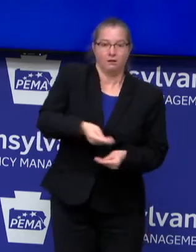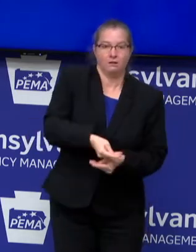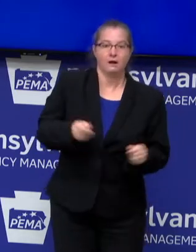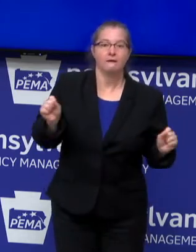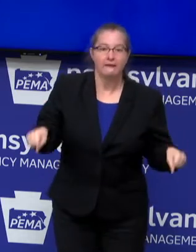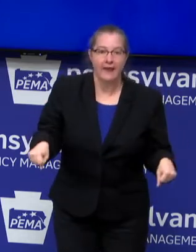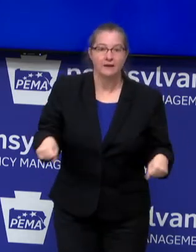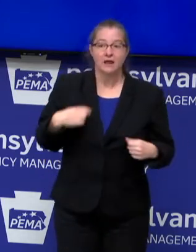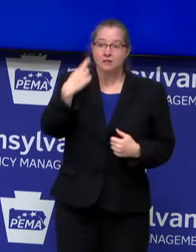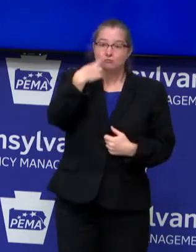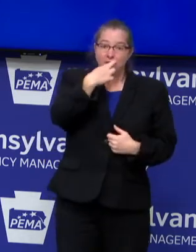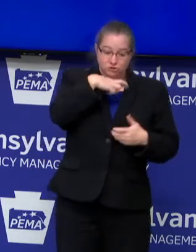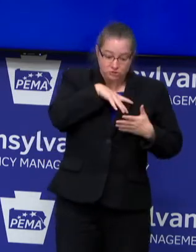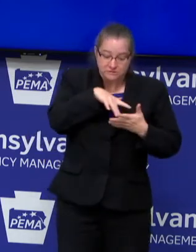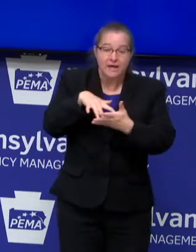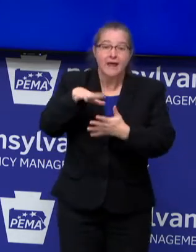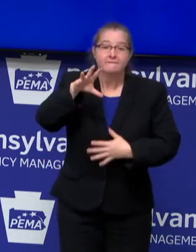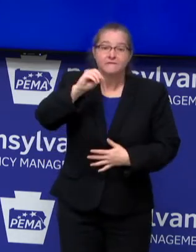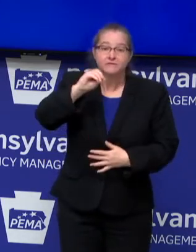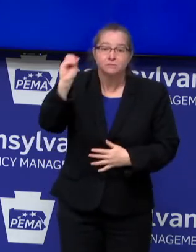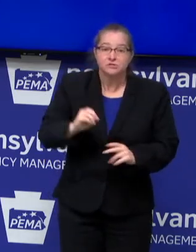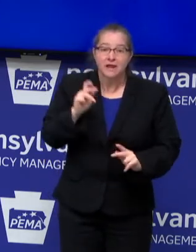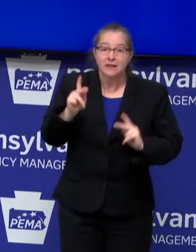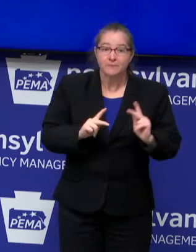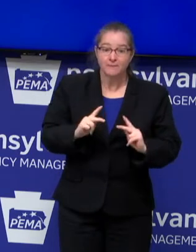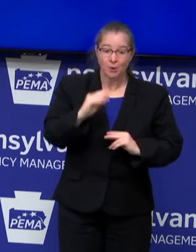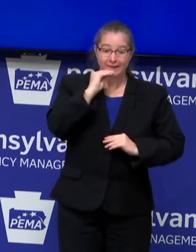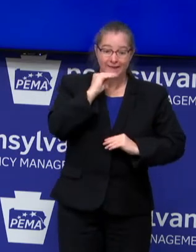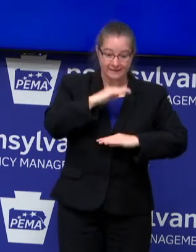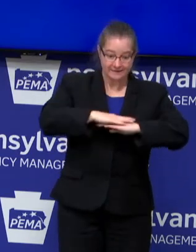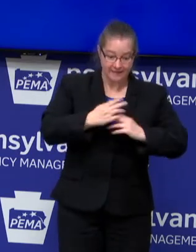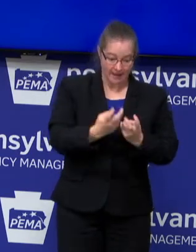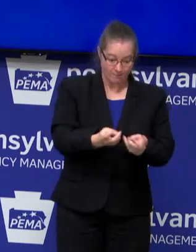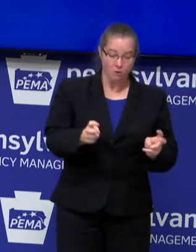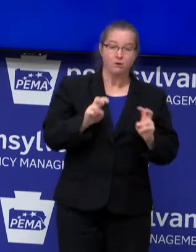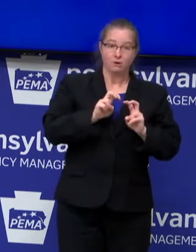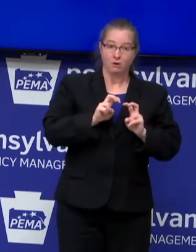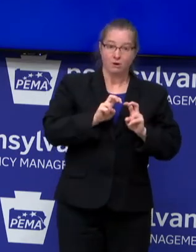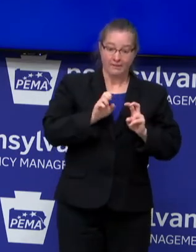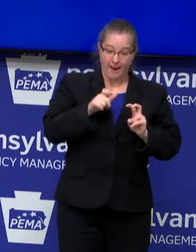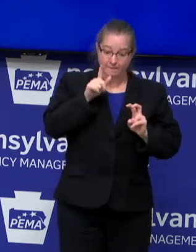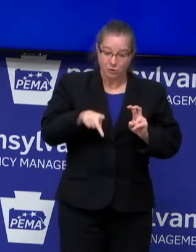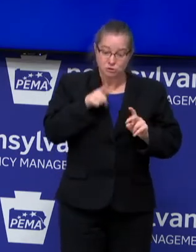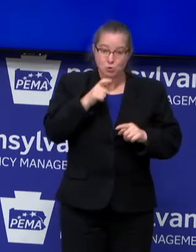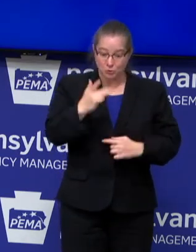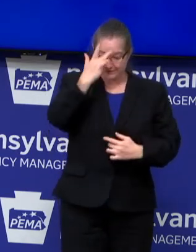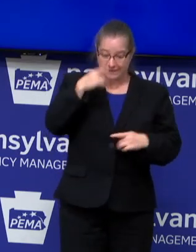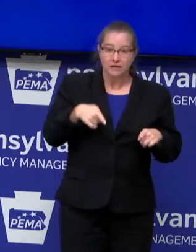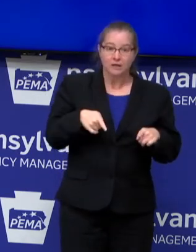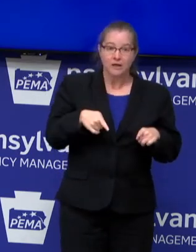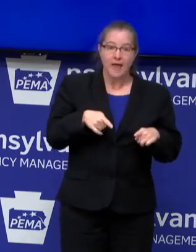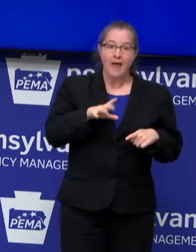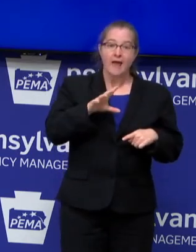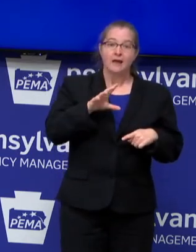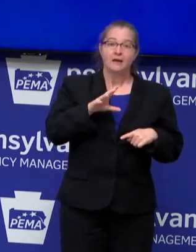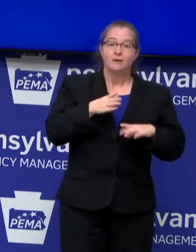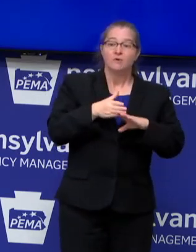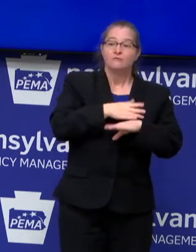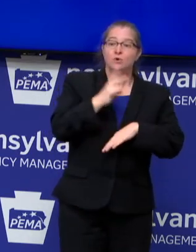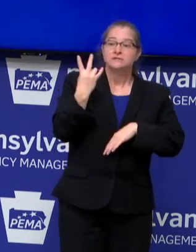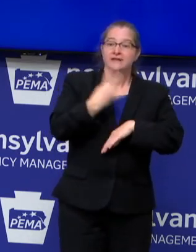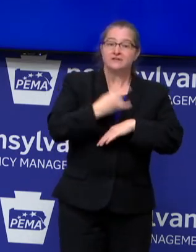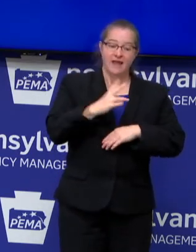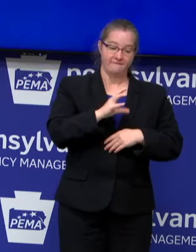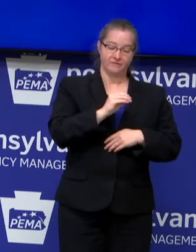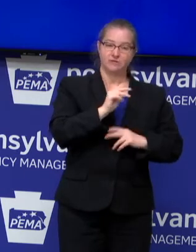the restaurant study, 50% of people dining at the same table as the infected individual were positive within seven days.